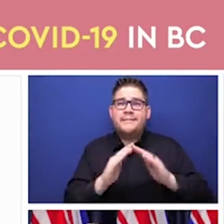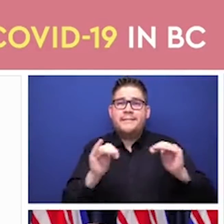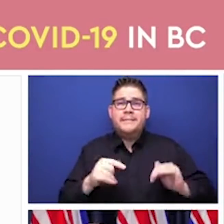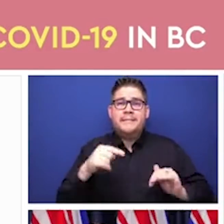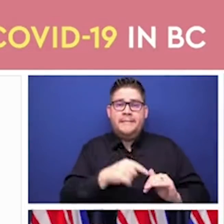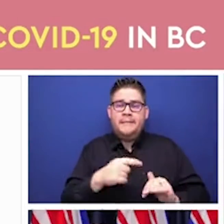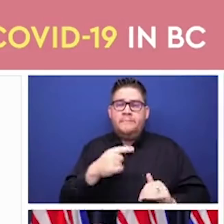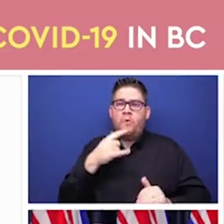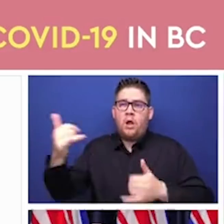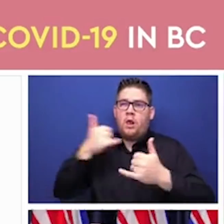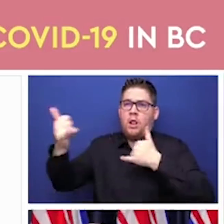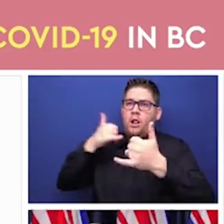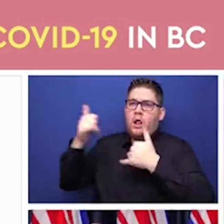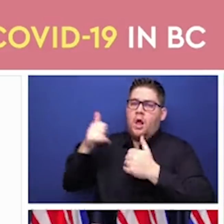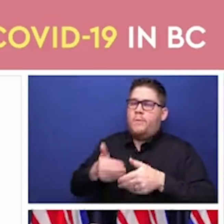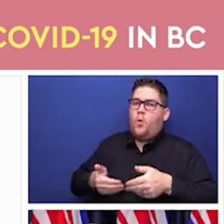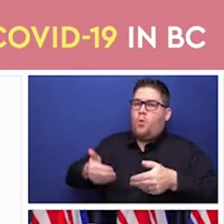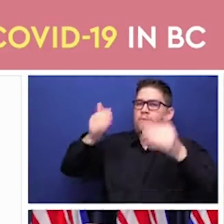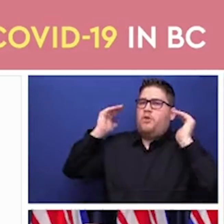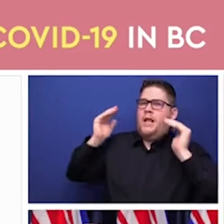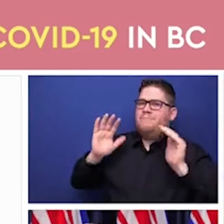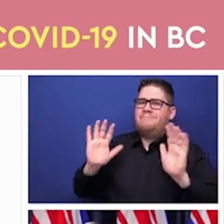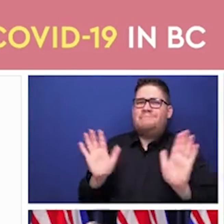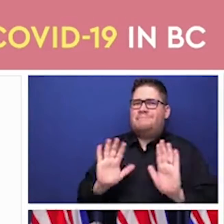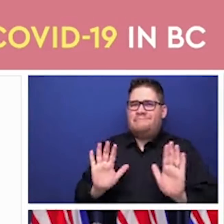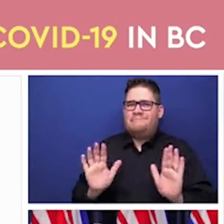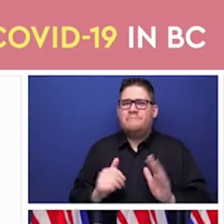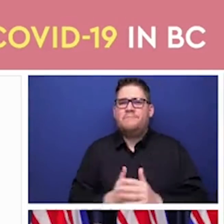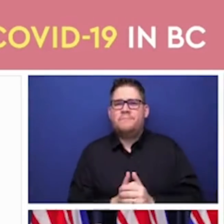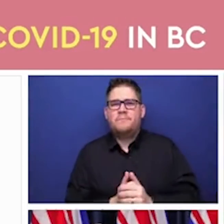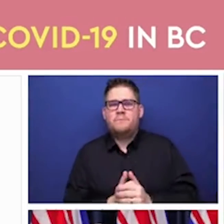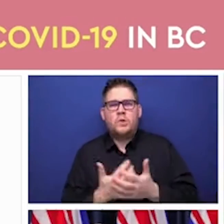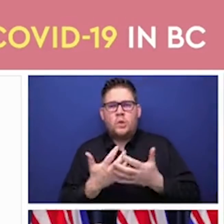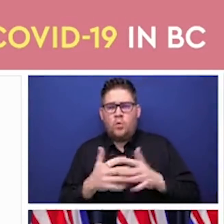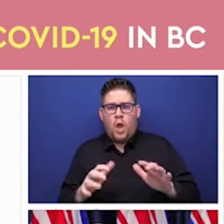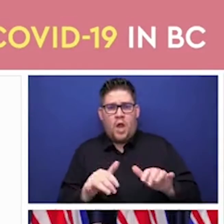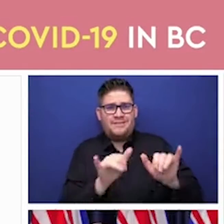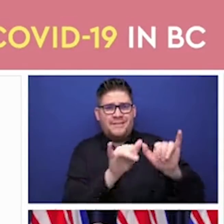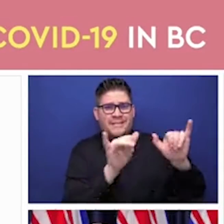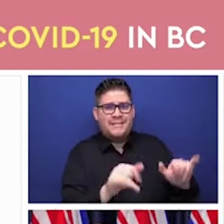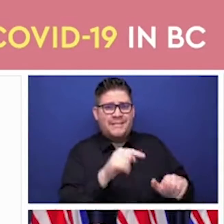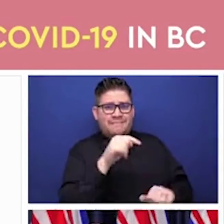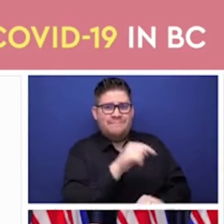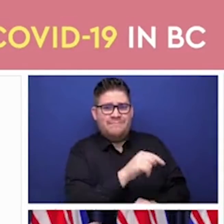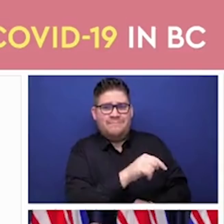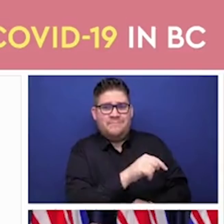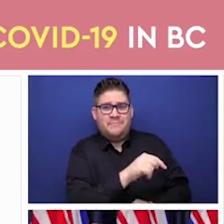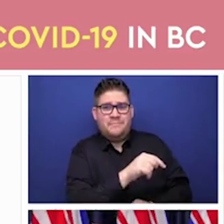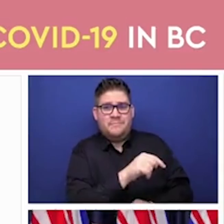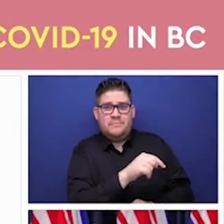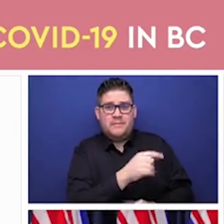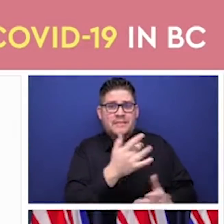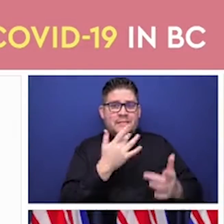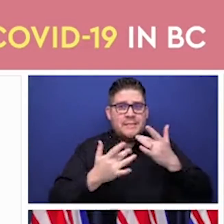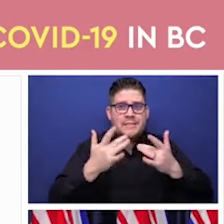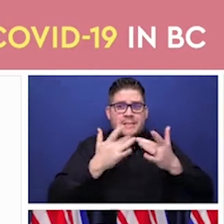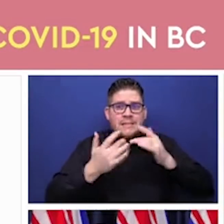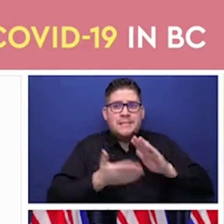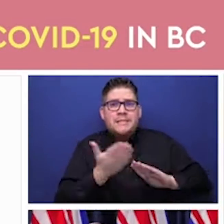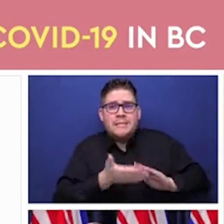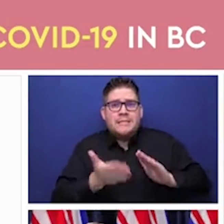age segments isn't interfered with by just the technical overwhelm of call centres by so many people all calling in at once.